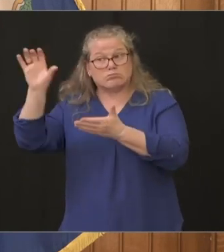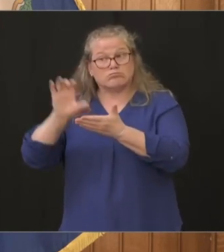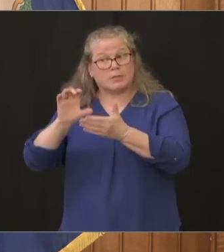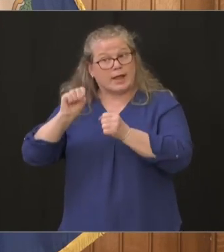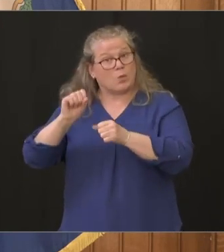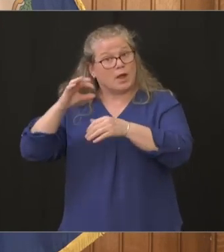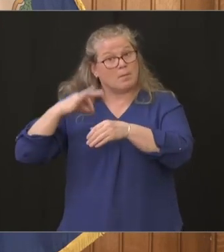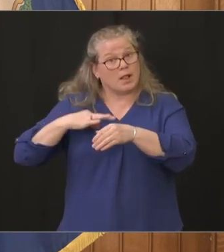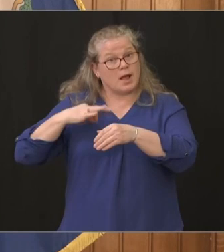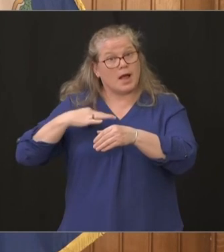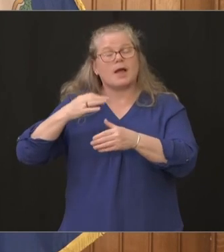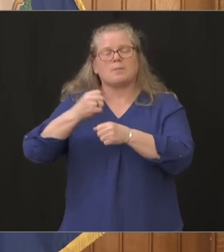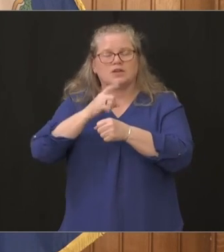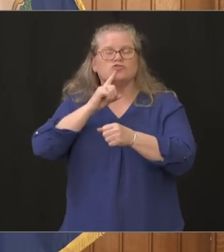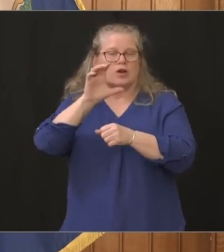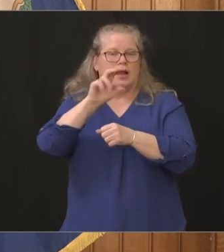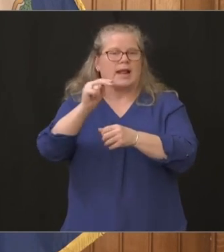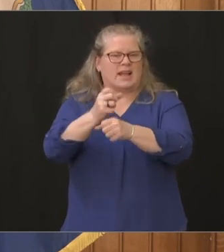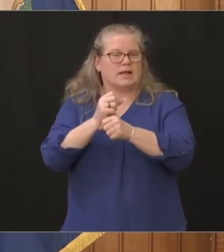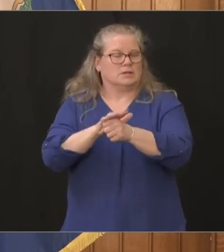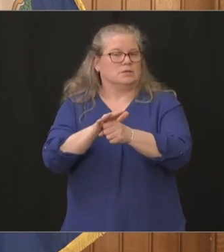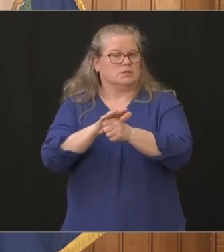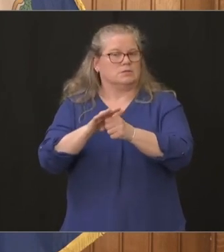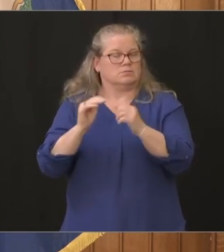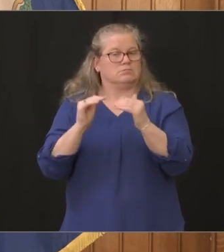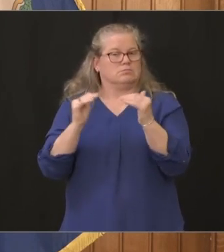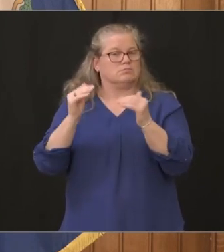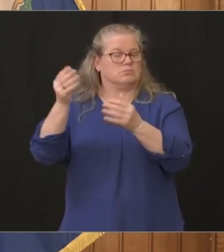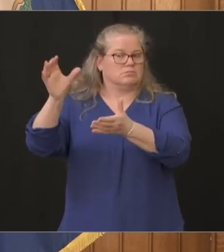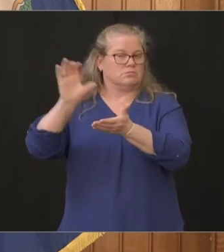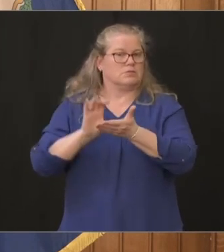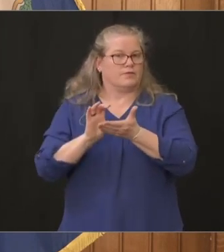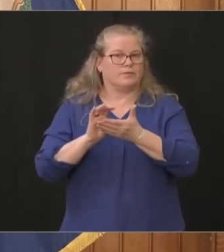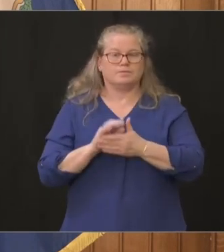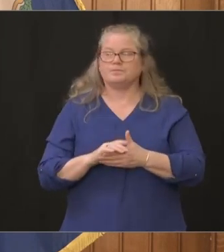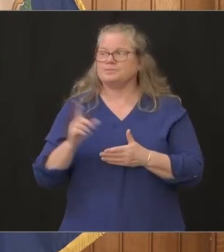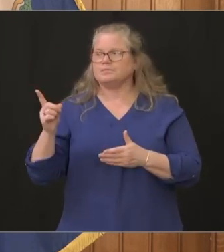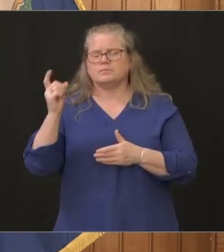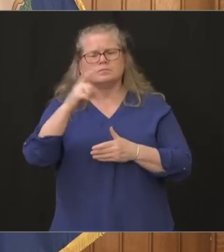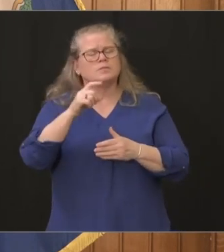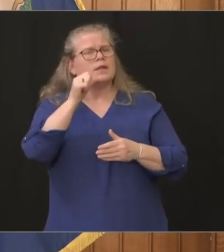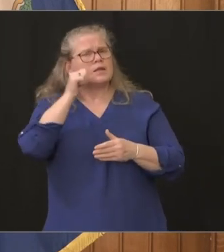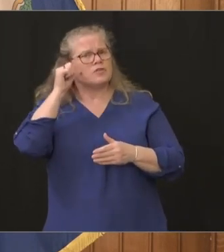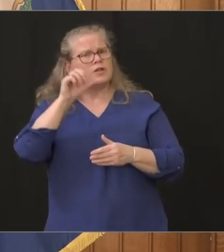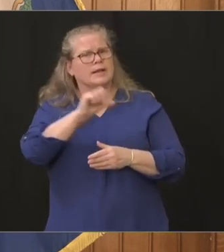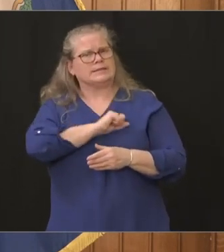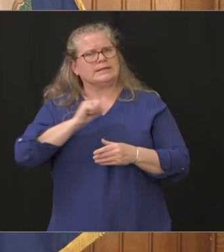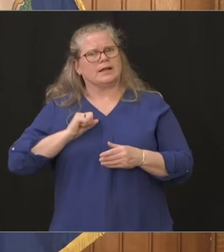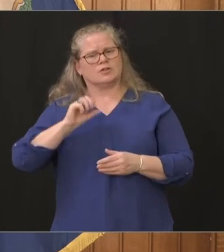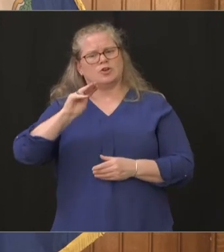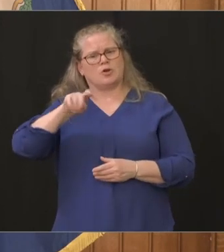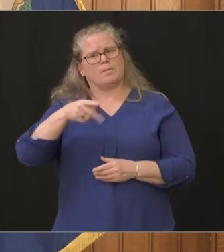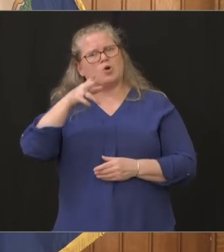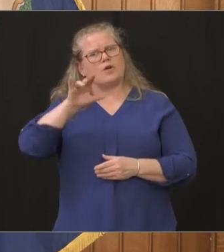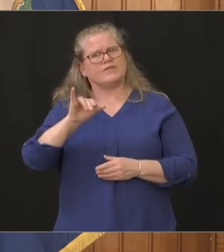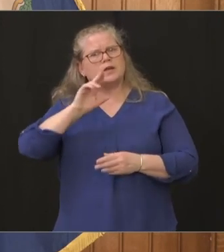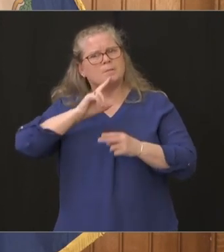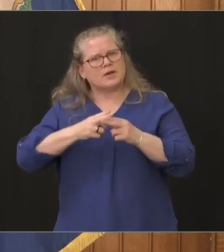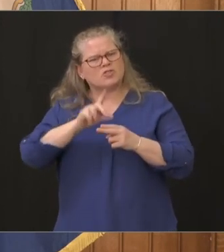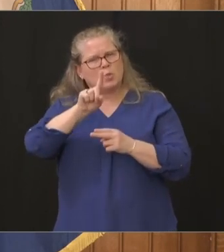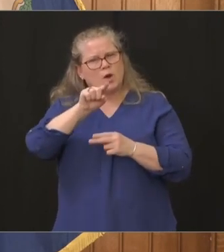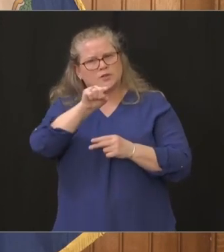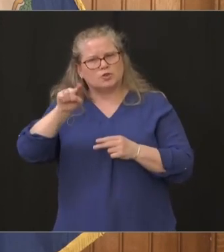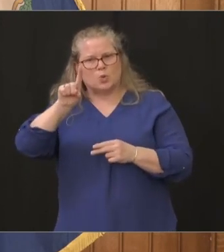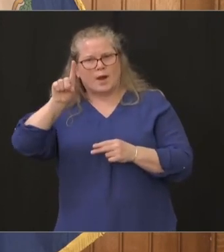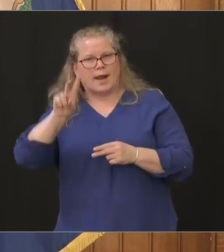fair share on that point uh yesterday uh senator murphy i believe mentioned one to one and a half percent in in round numbers